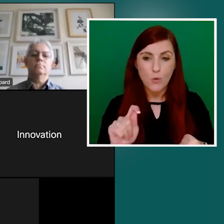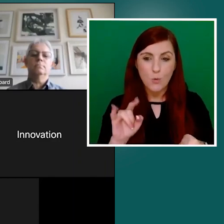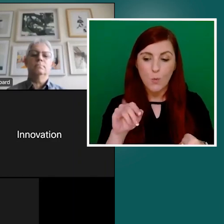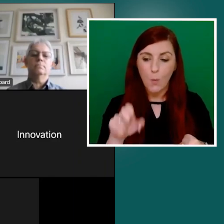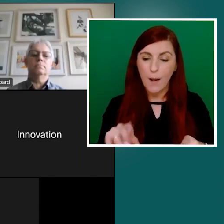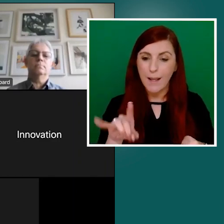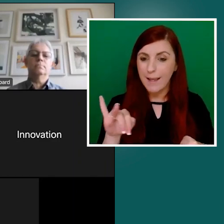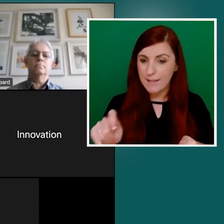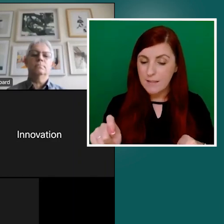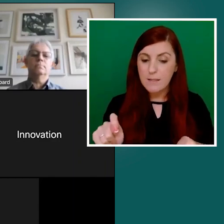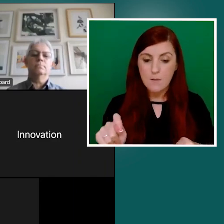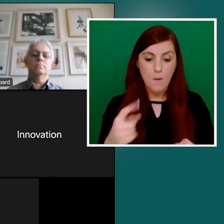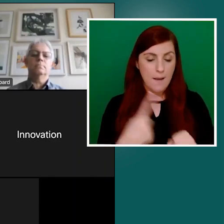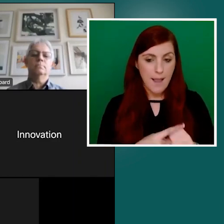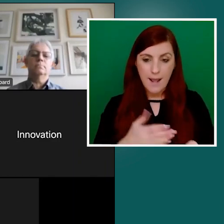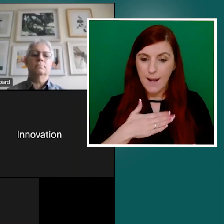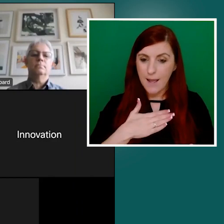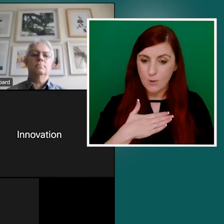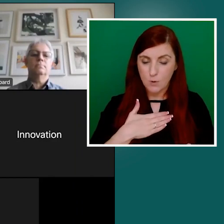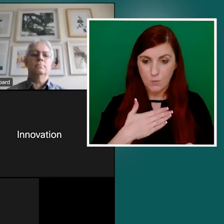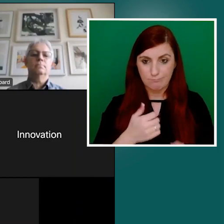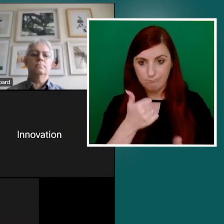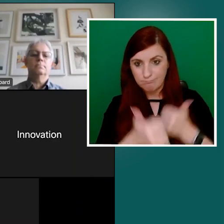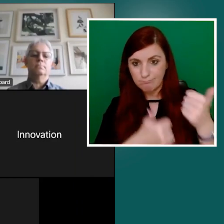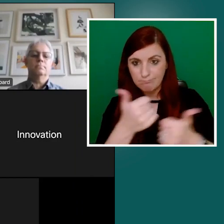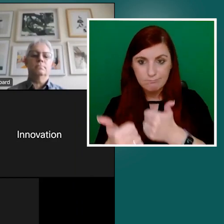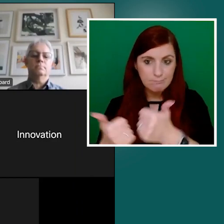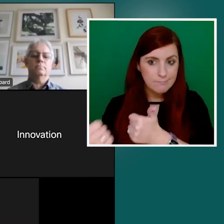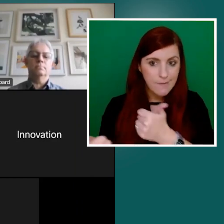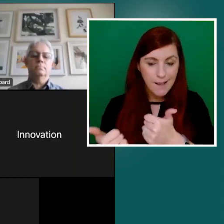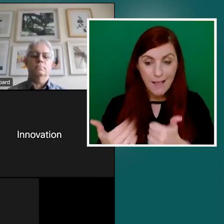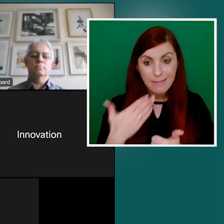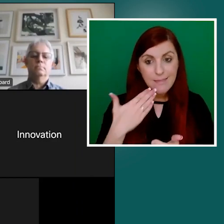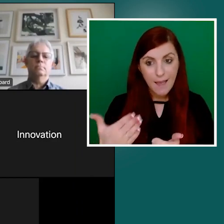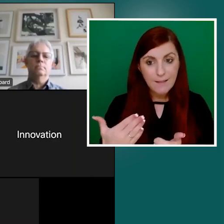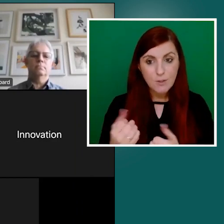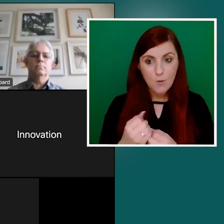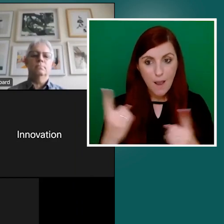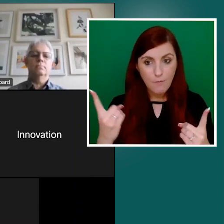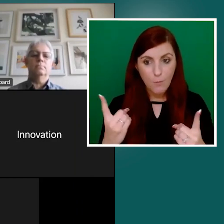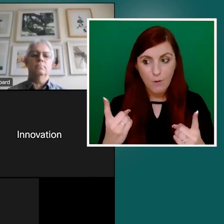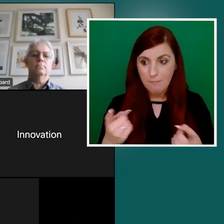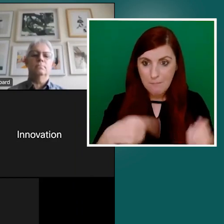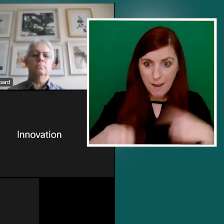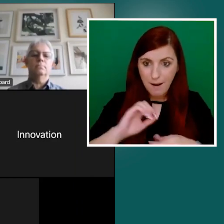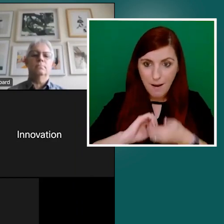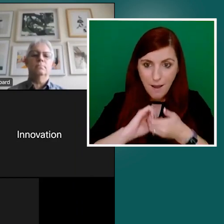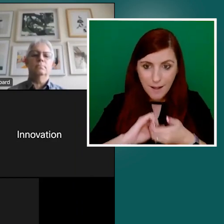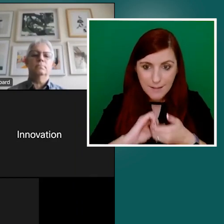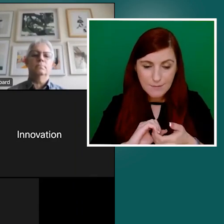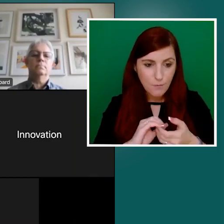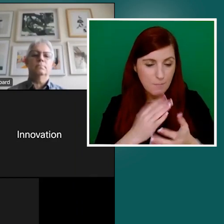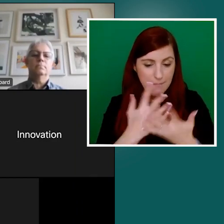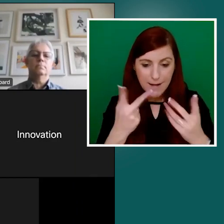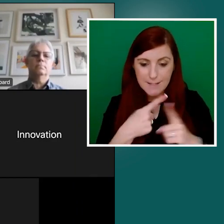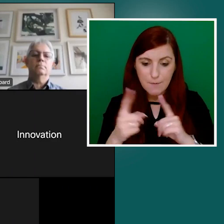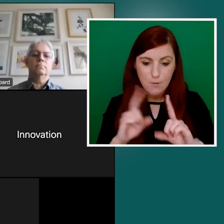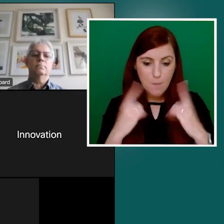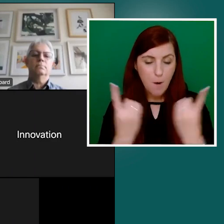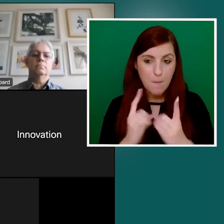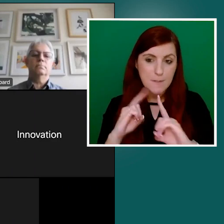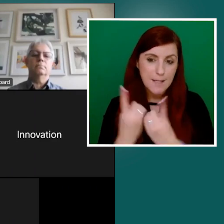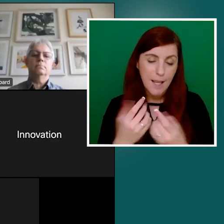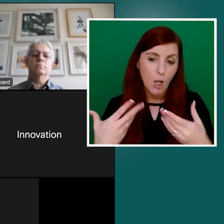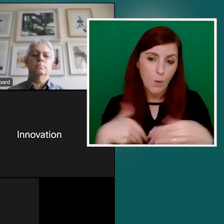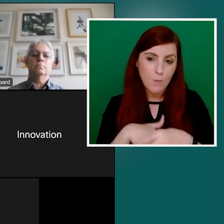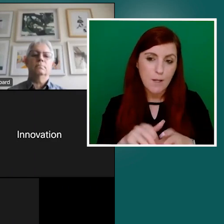extend my congratulations and appreciation to the various colleagues across many departments, including, of course, the NDA